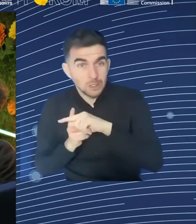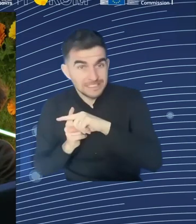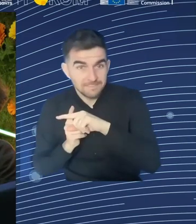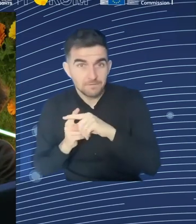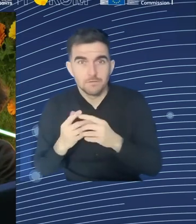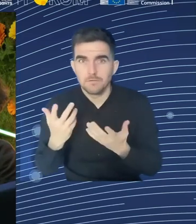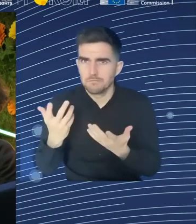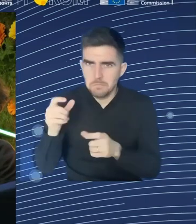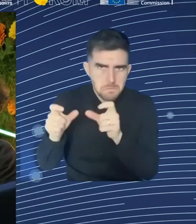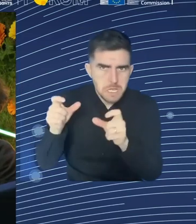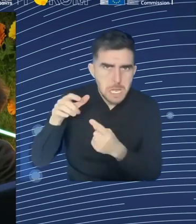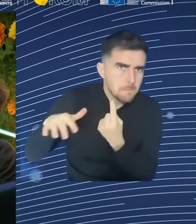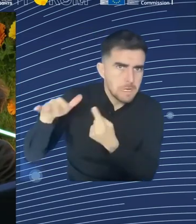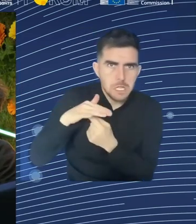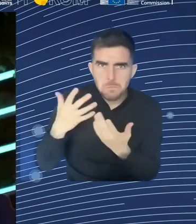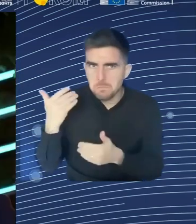the last couple of years?